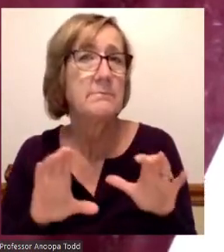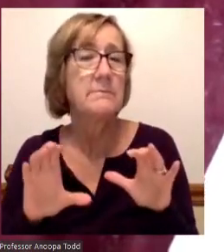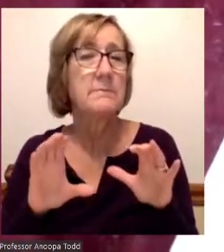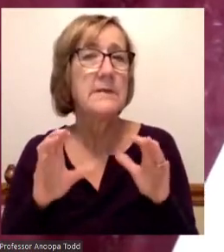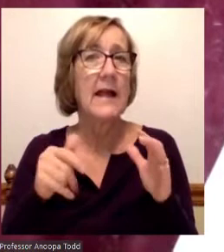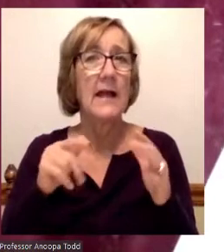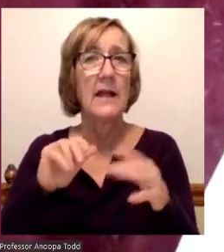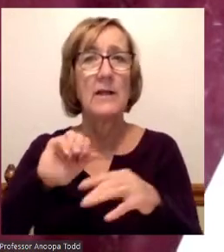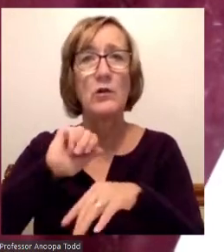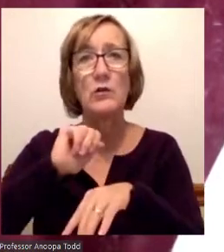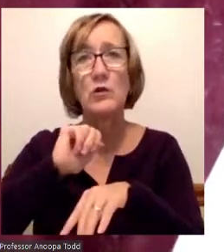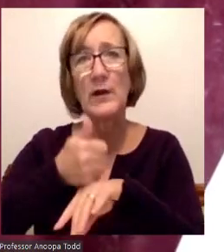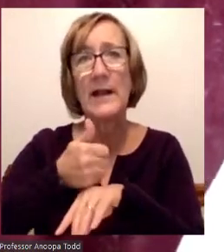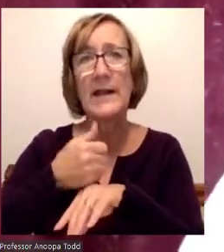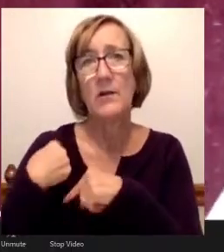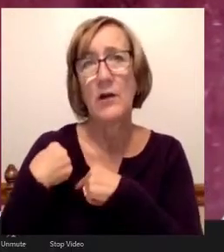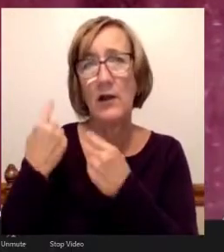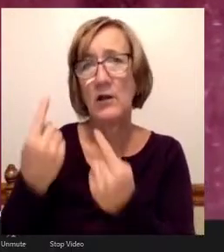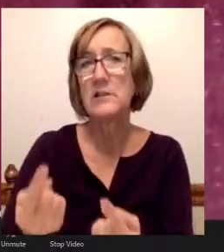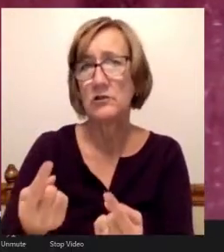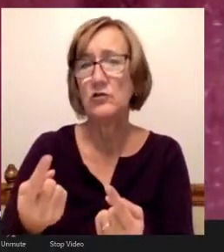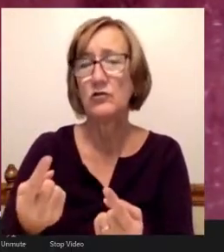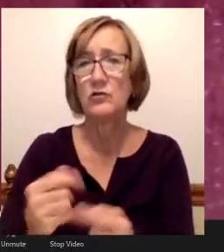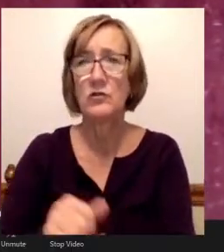students while making new friends. Thank you.